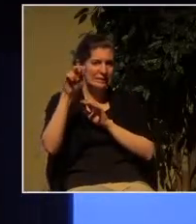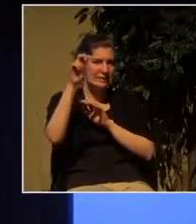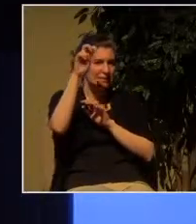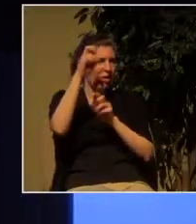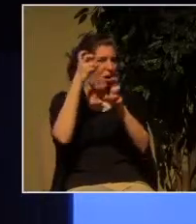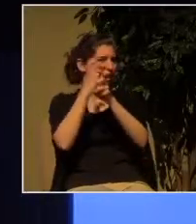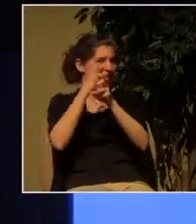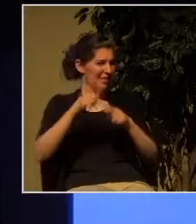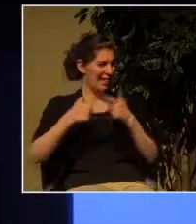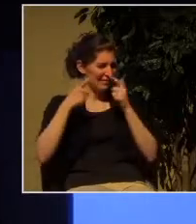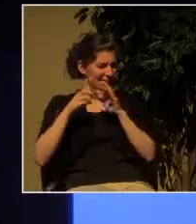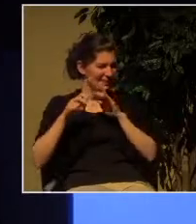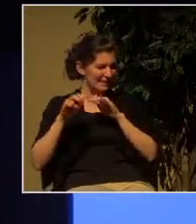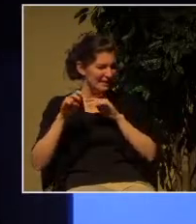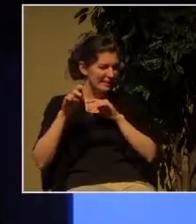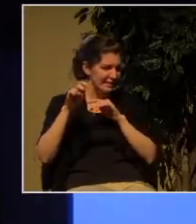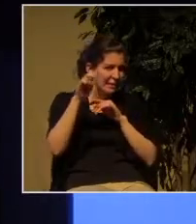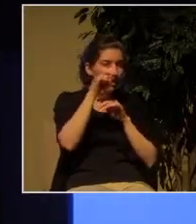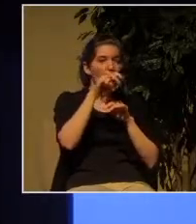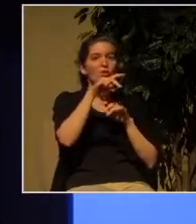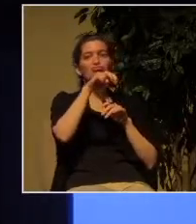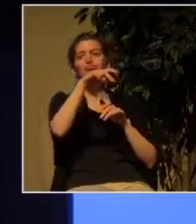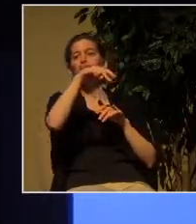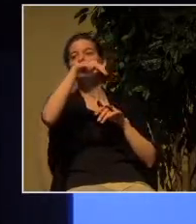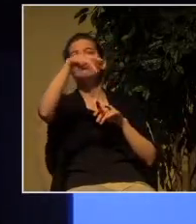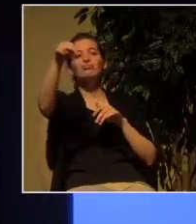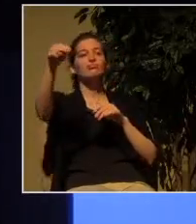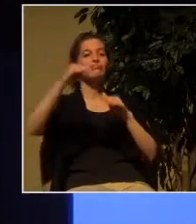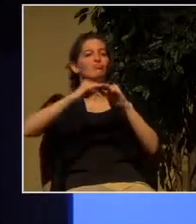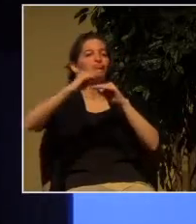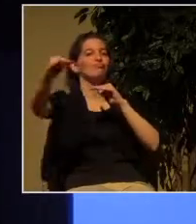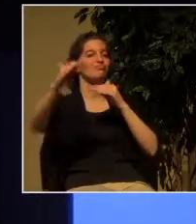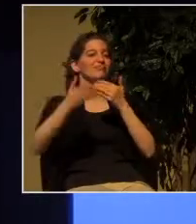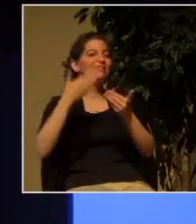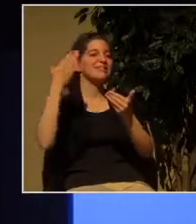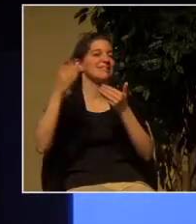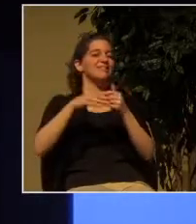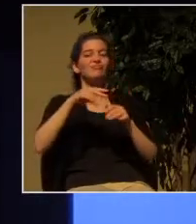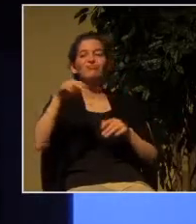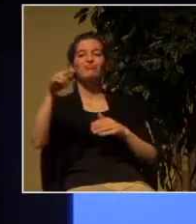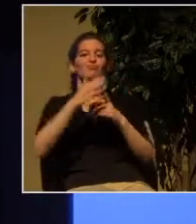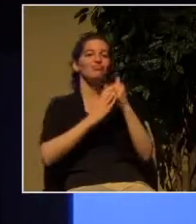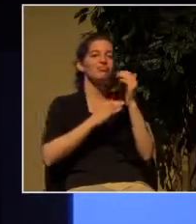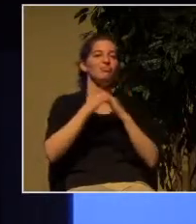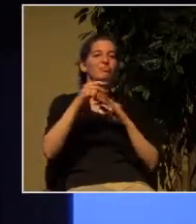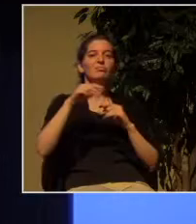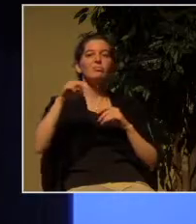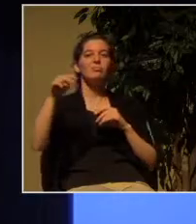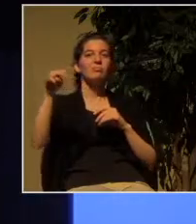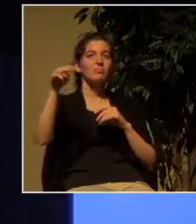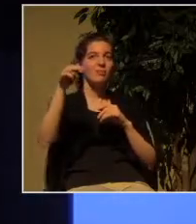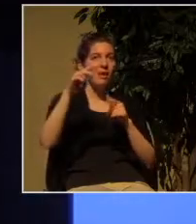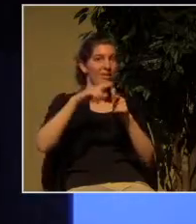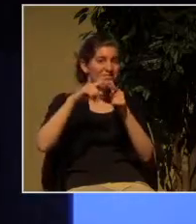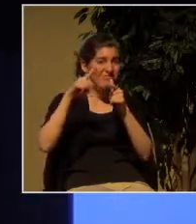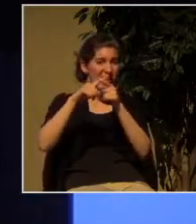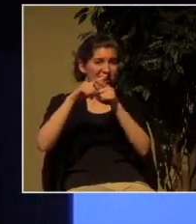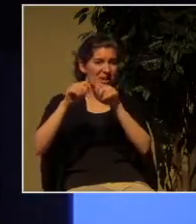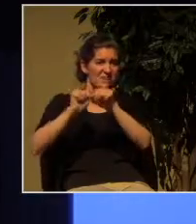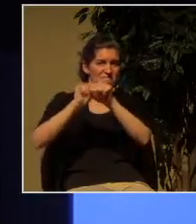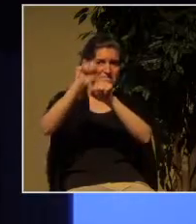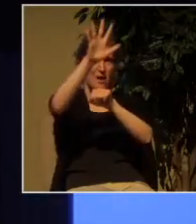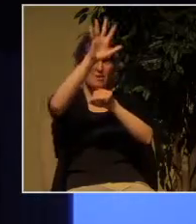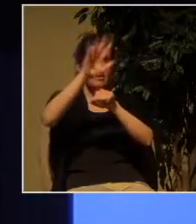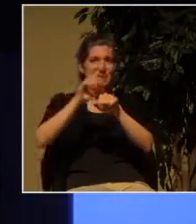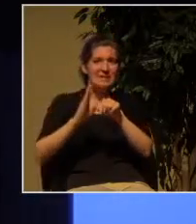which is a fairly easy road but then watch this one on the way to the eternal city think of, you know, Hannah